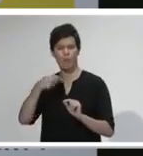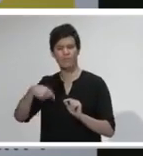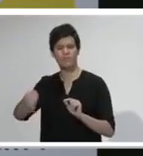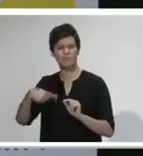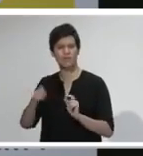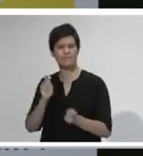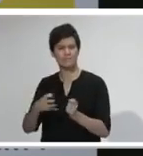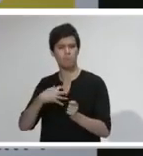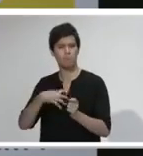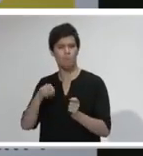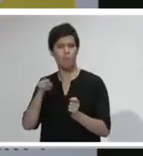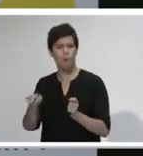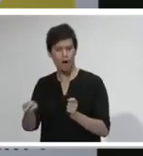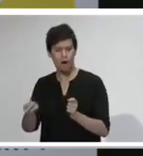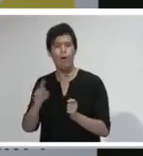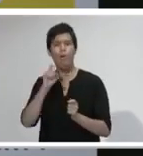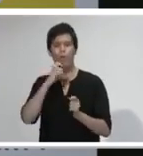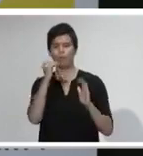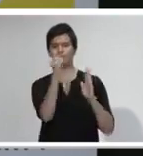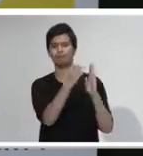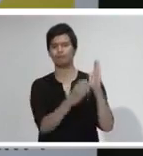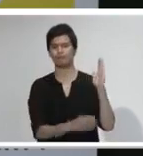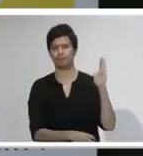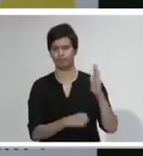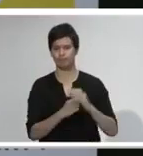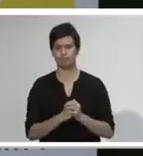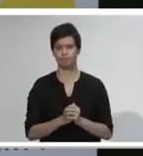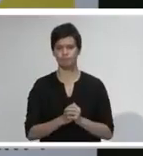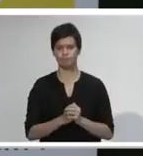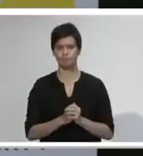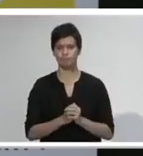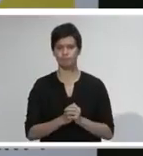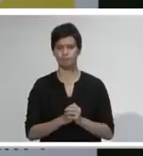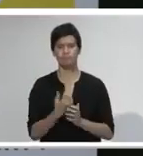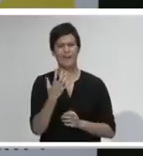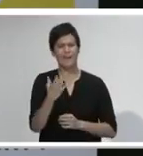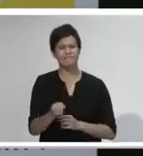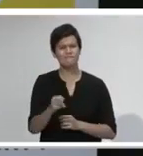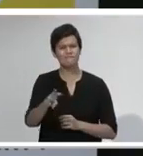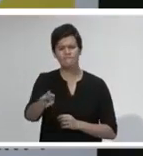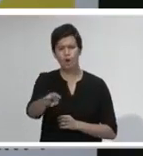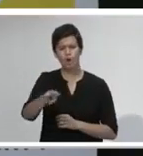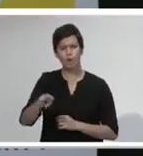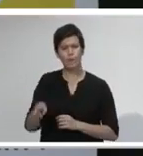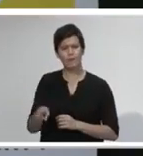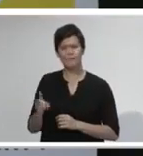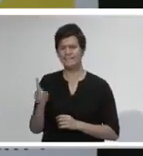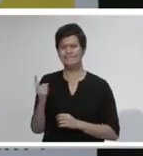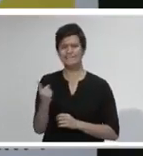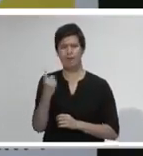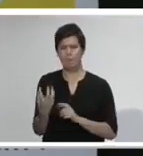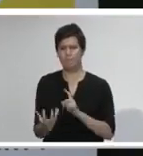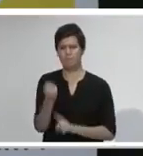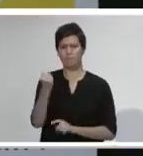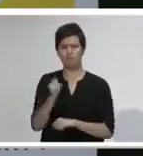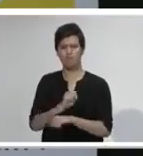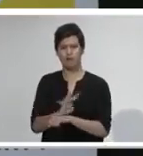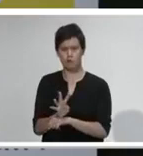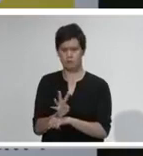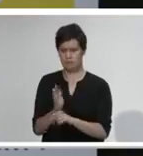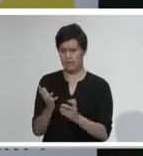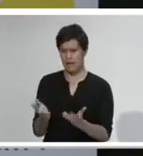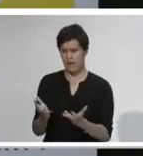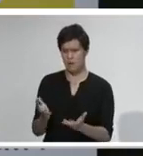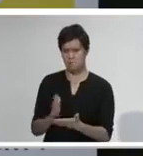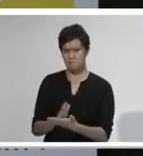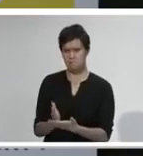we find, like the one in Whanganui in the last day or two, where it's not clear what the source is, we will do some wider testing. And that, again, does